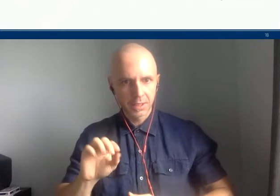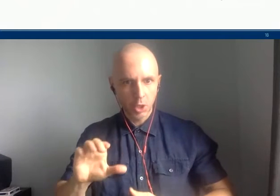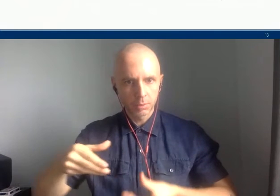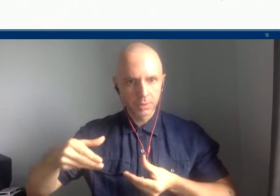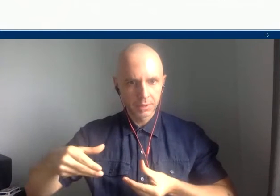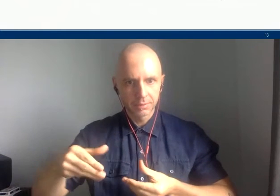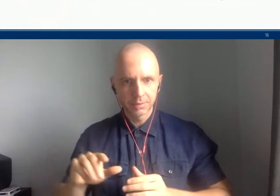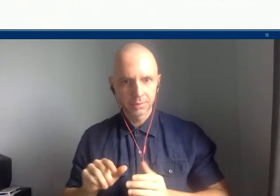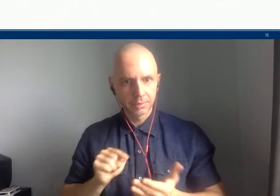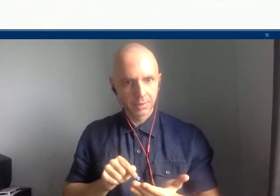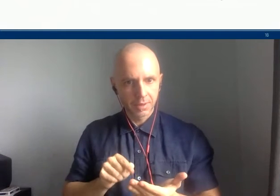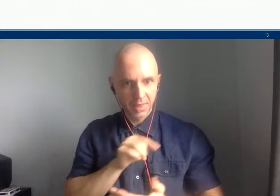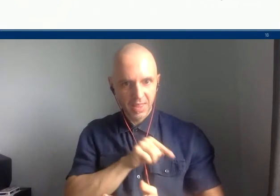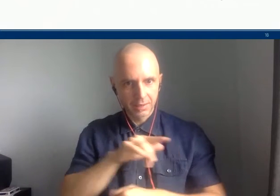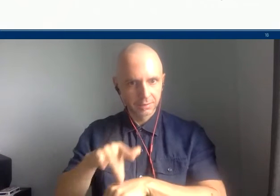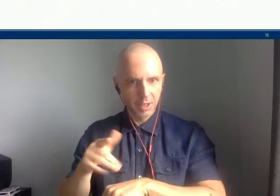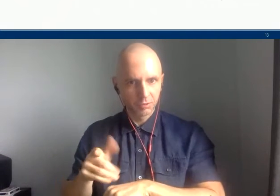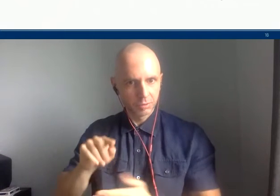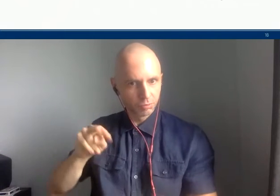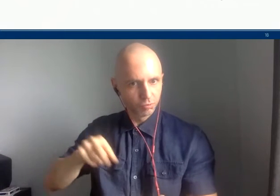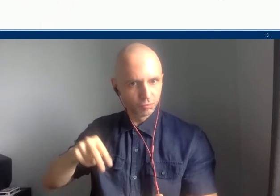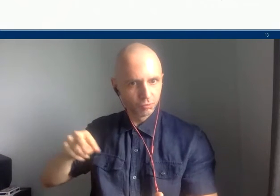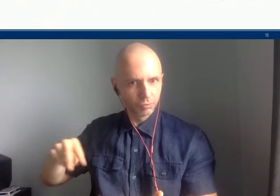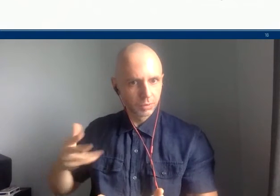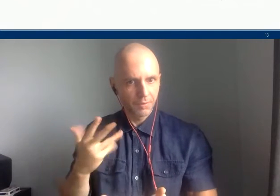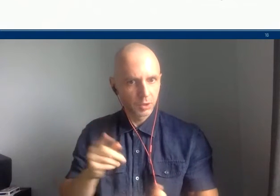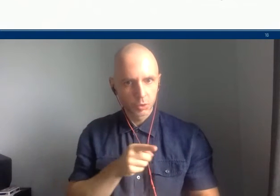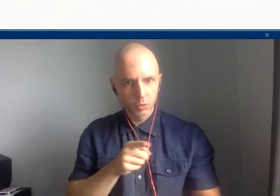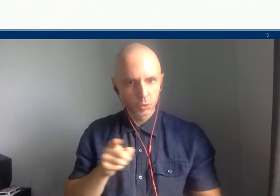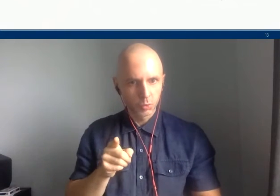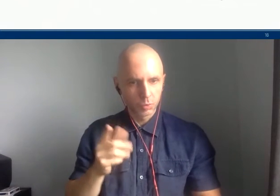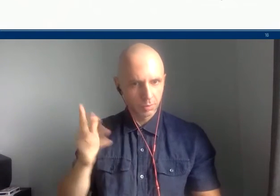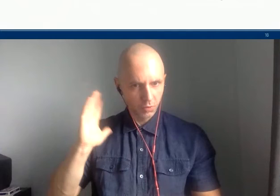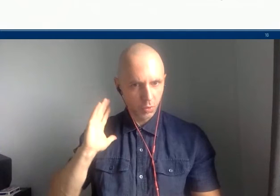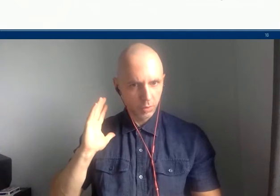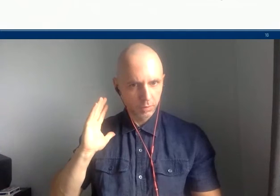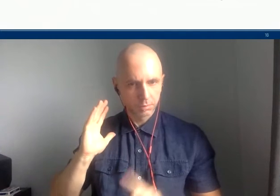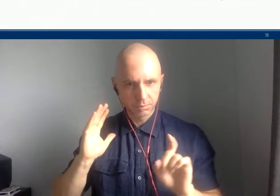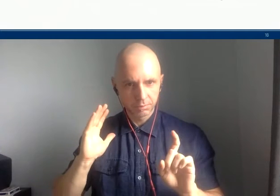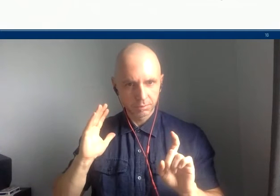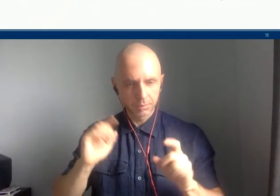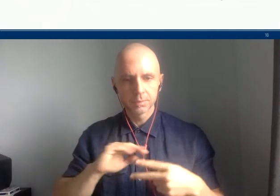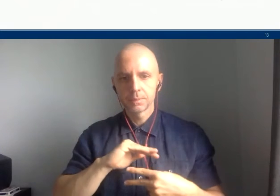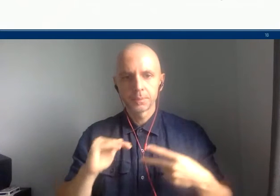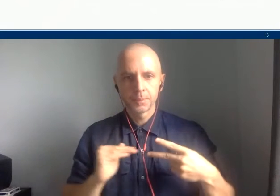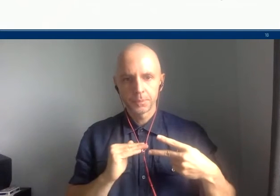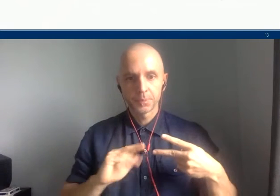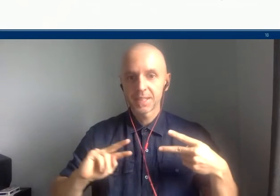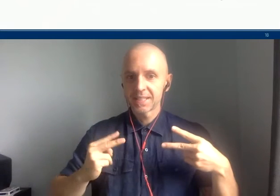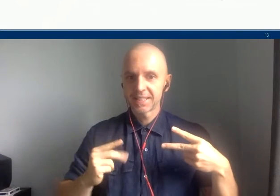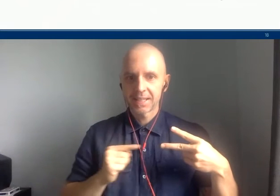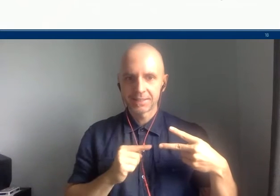And the second question is, how will our material culture, the stuff